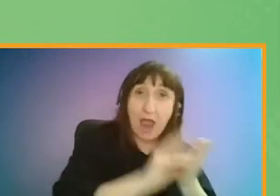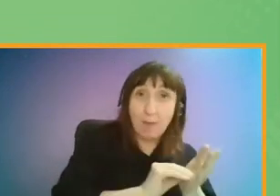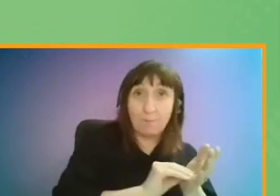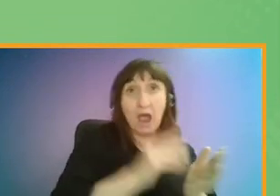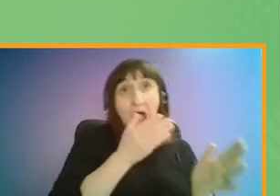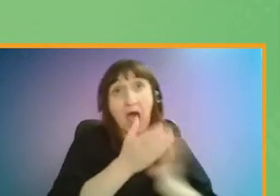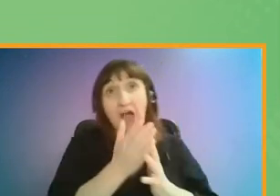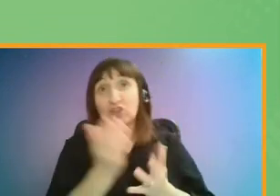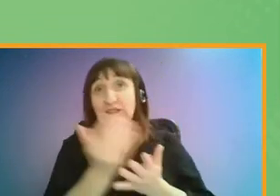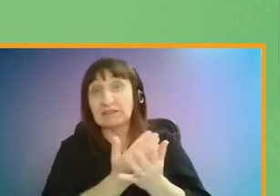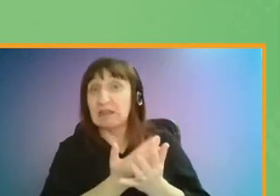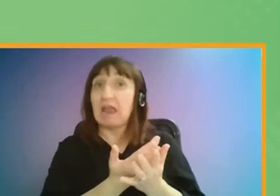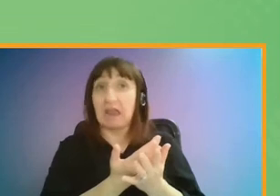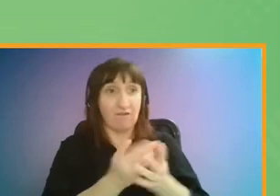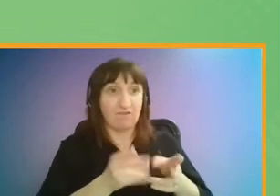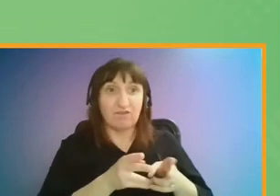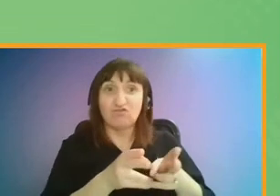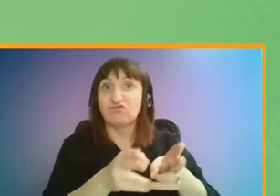access to safe infrastructure.